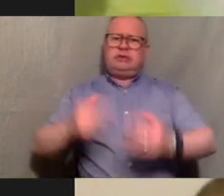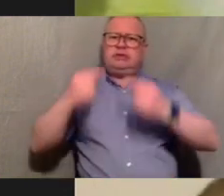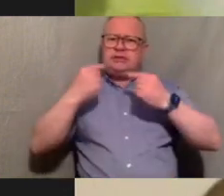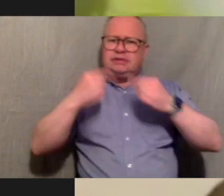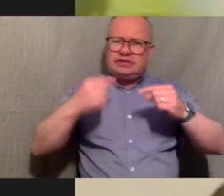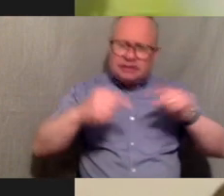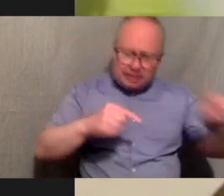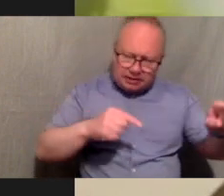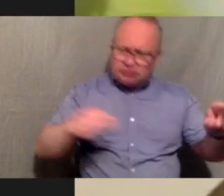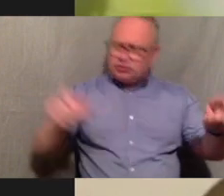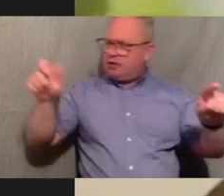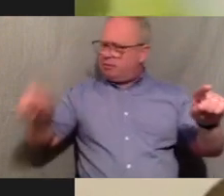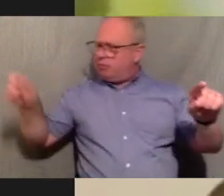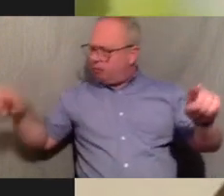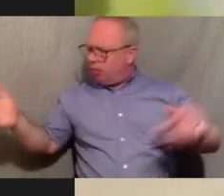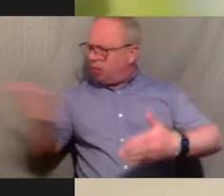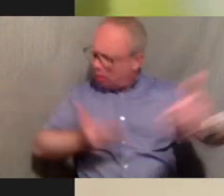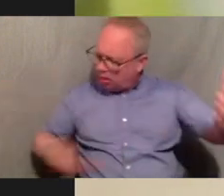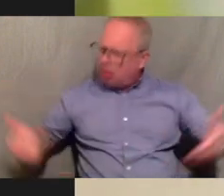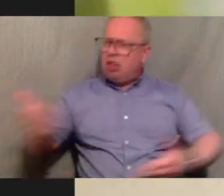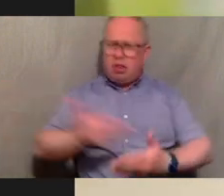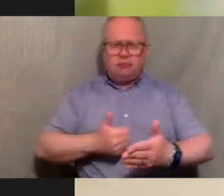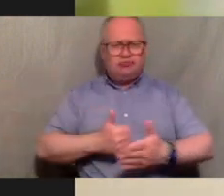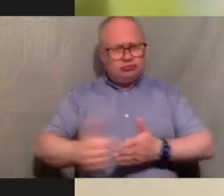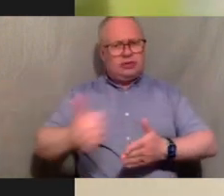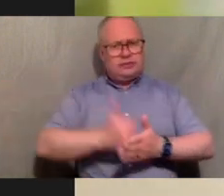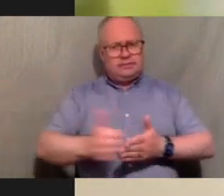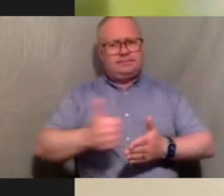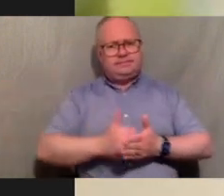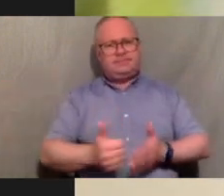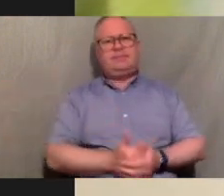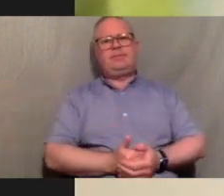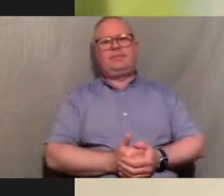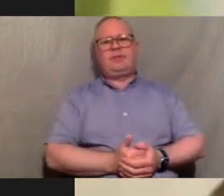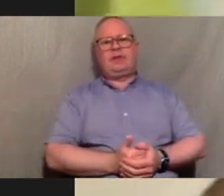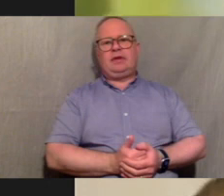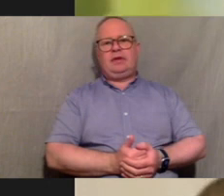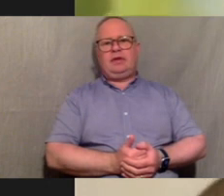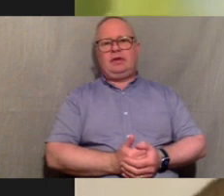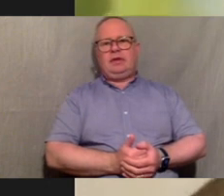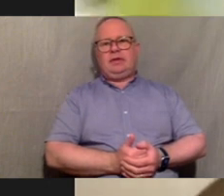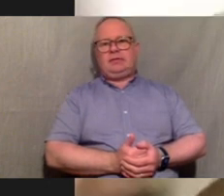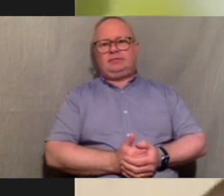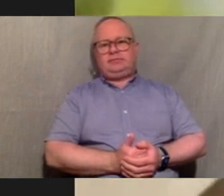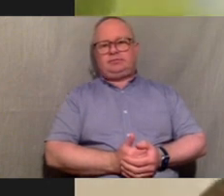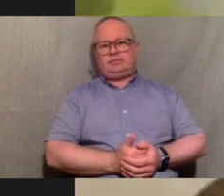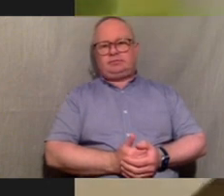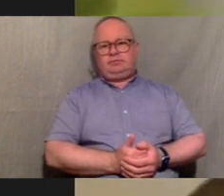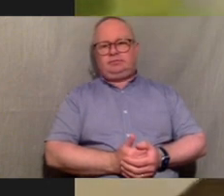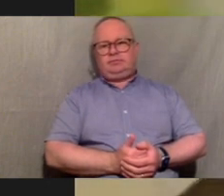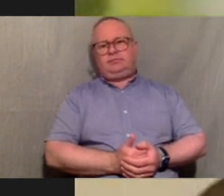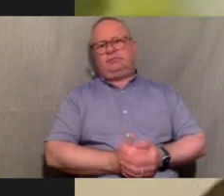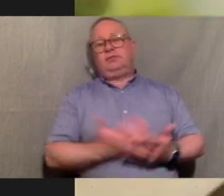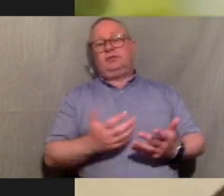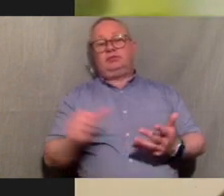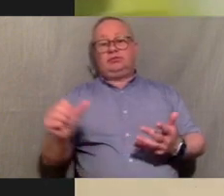this is how a person feels and there should be more i know but i have to break it so you can draw there you go you can keep drawing money so there'll be more um kind